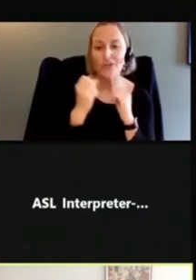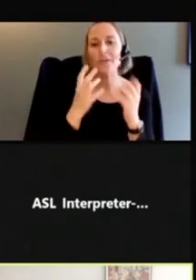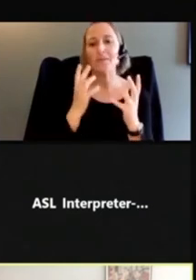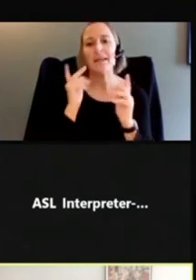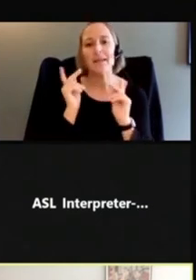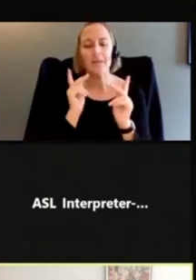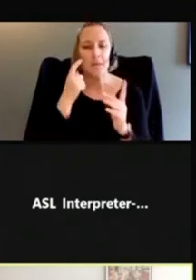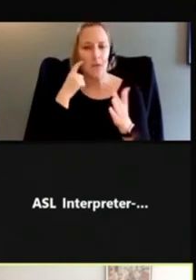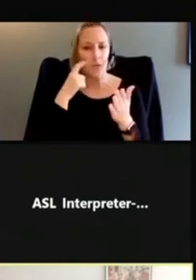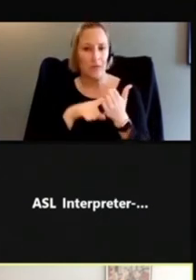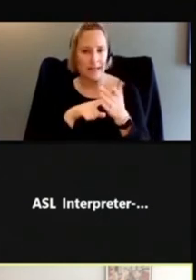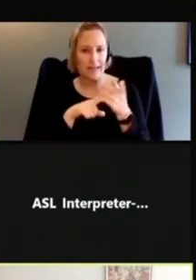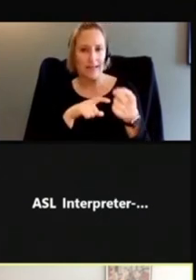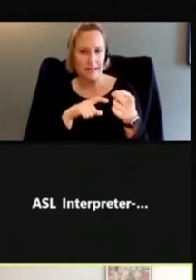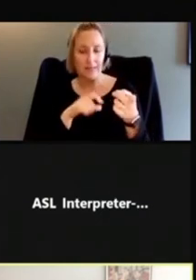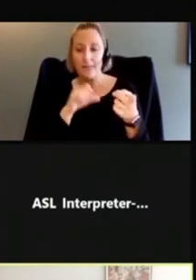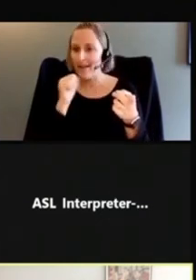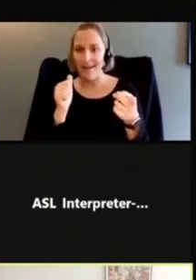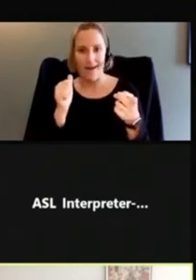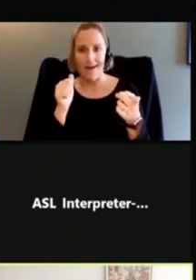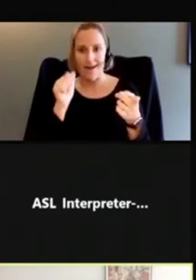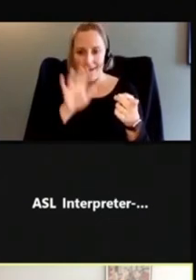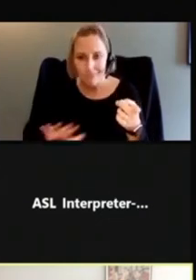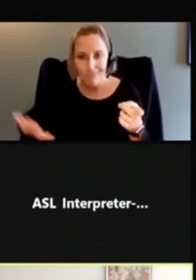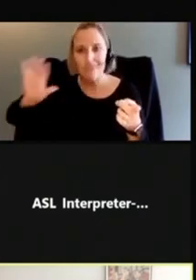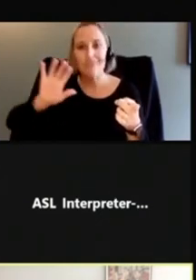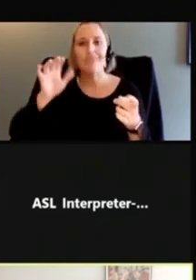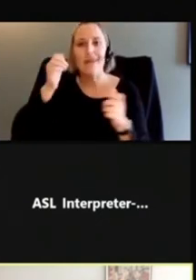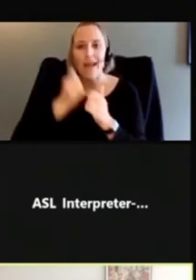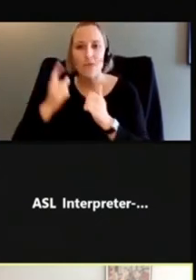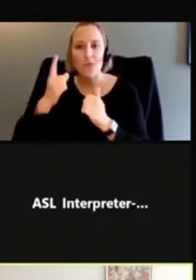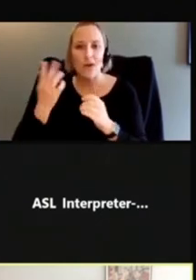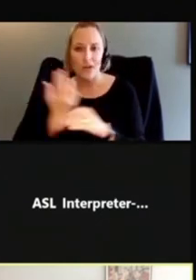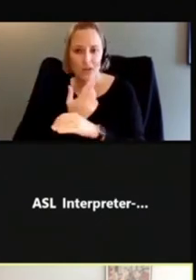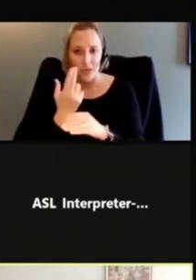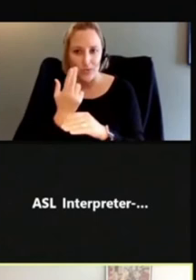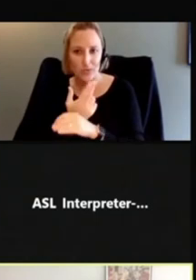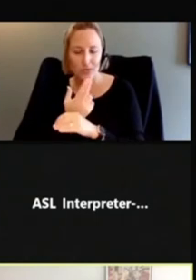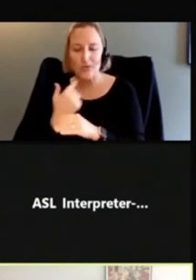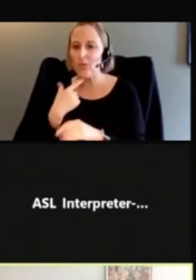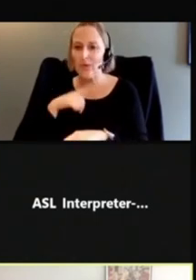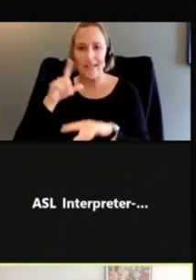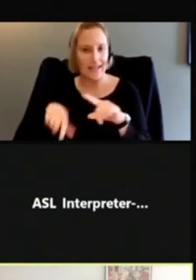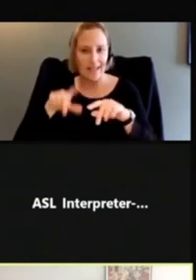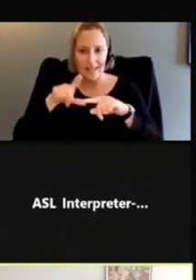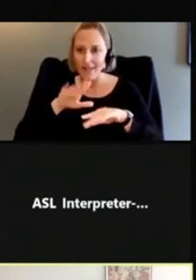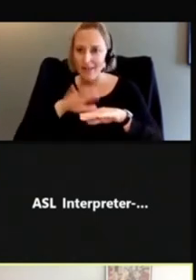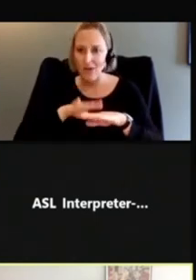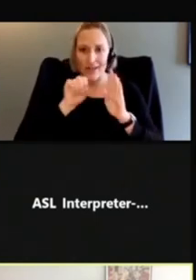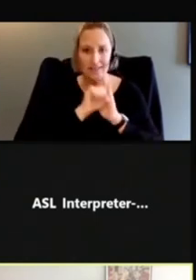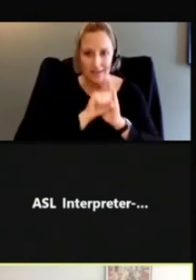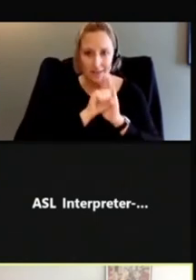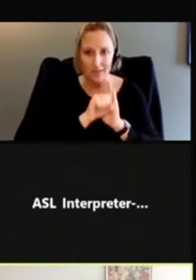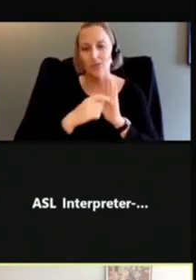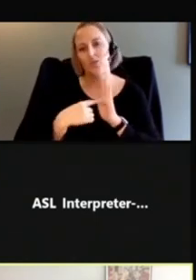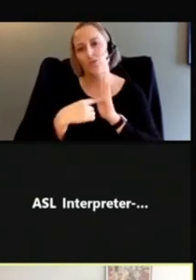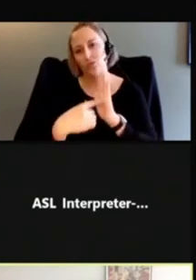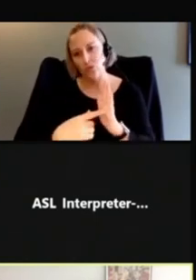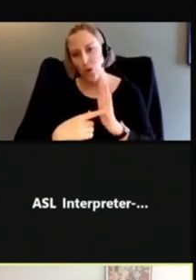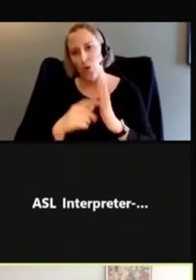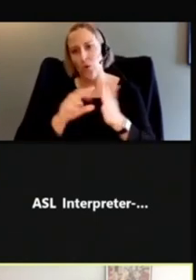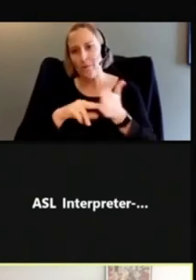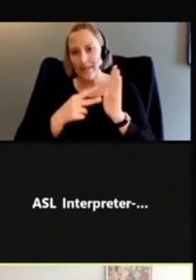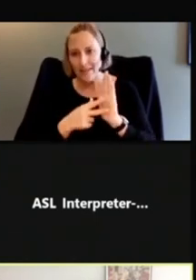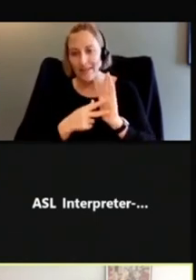that, but it's not universal. So we can't rely on symbols to convey our meaning when we're trying to design a pictogram.